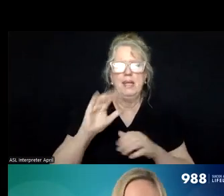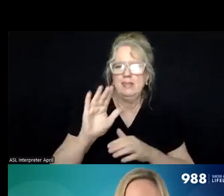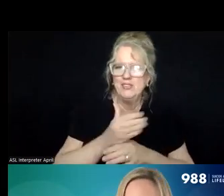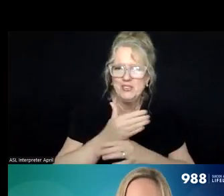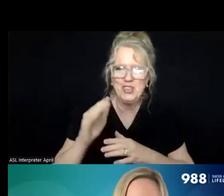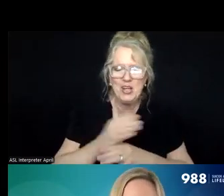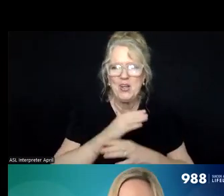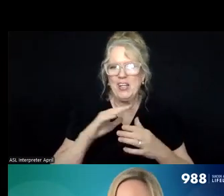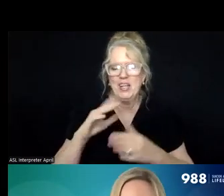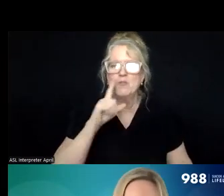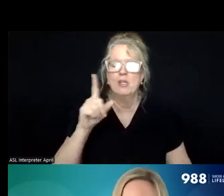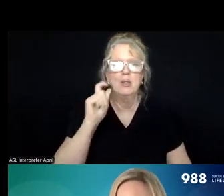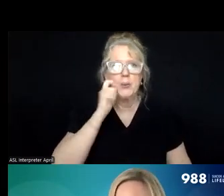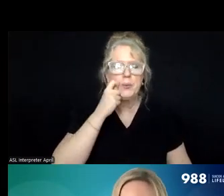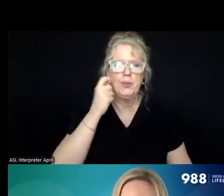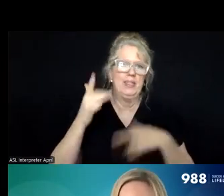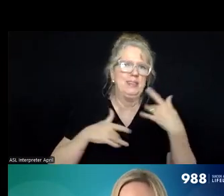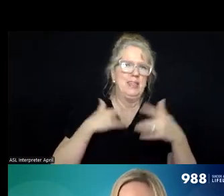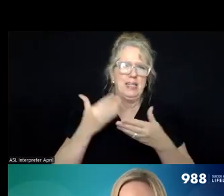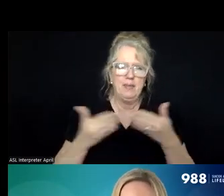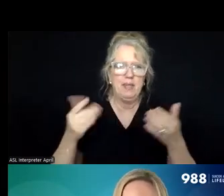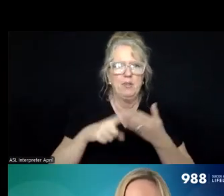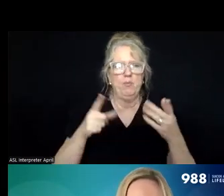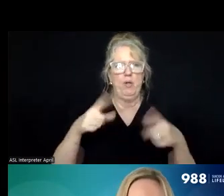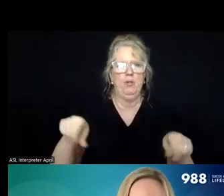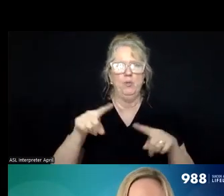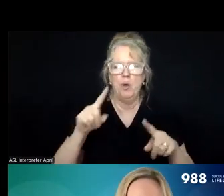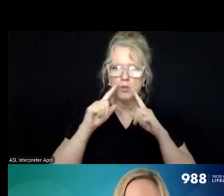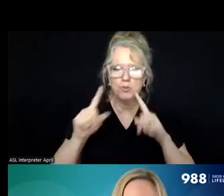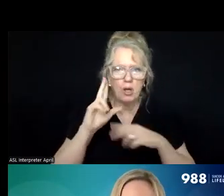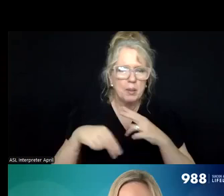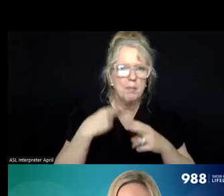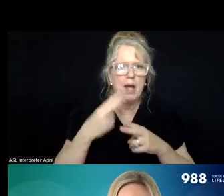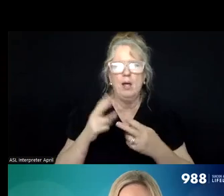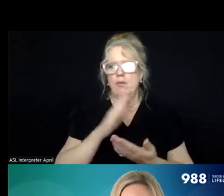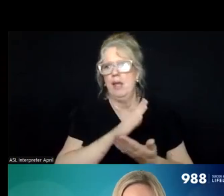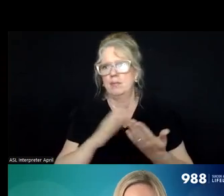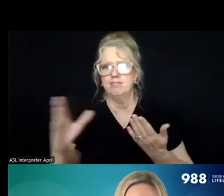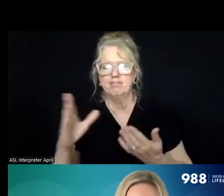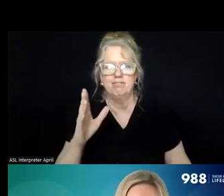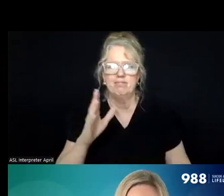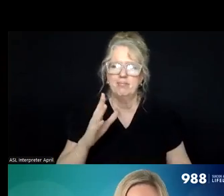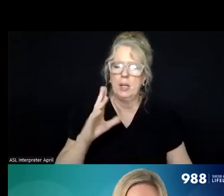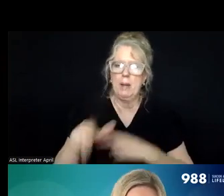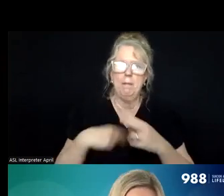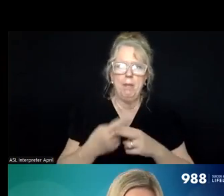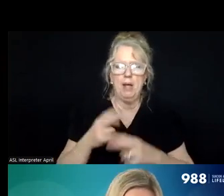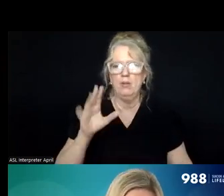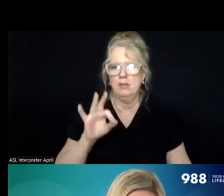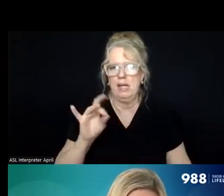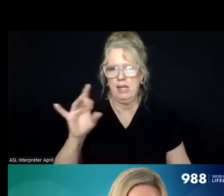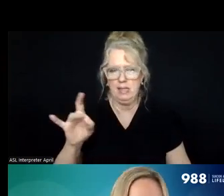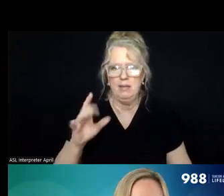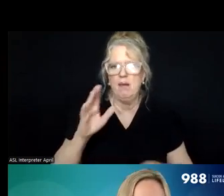of really cool and exciting things that people are talking about out there across America, uh, about nine, eight, eight on nine,